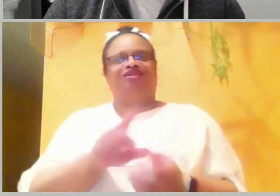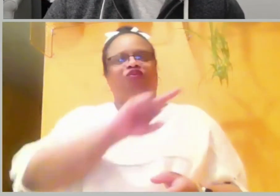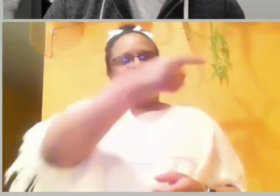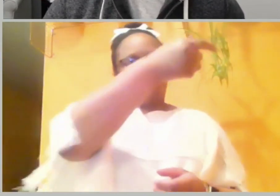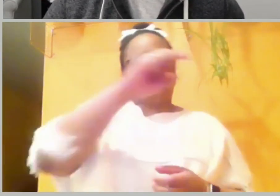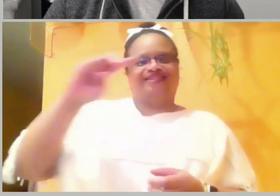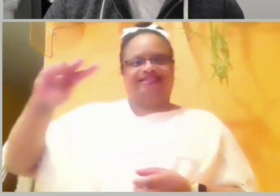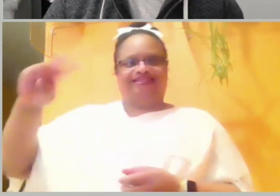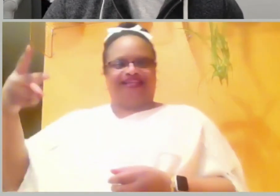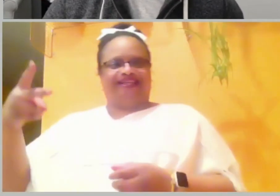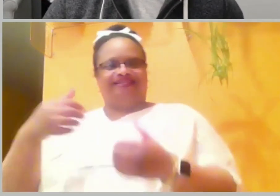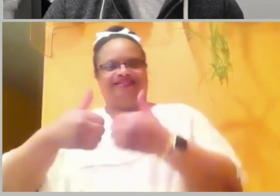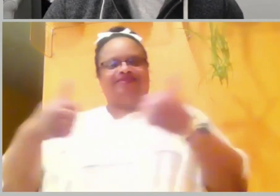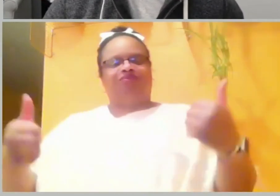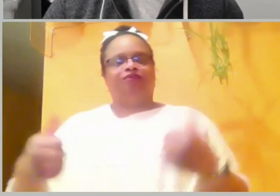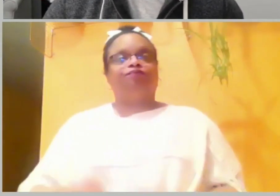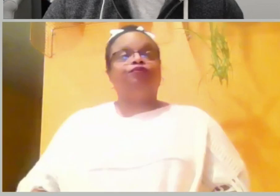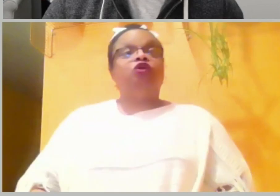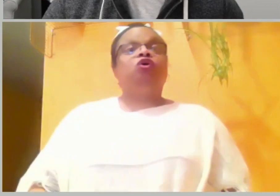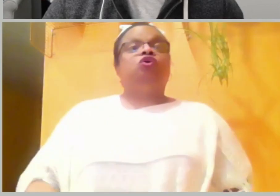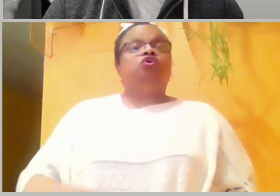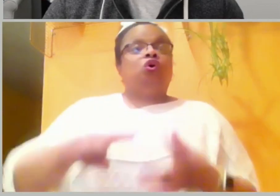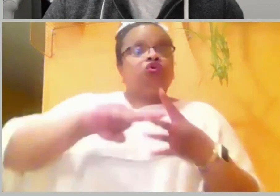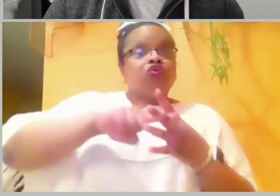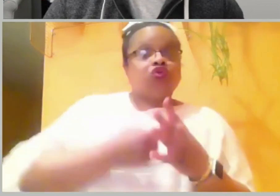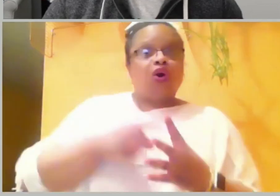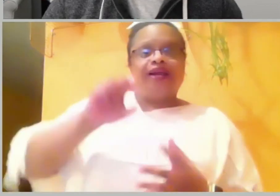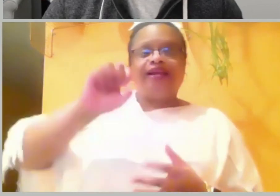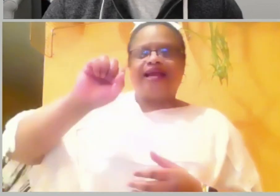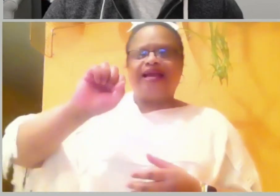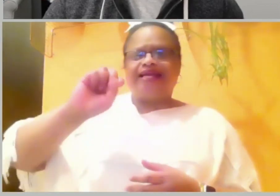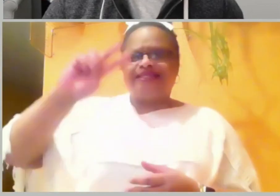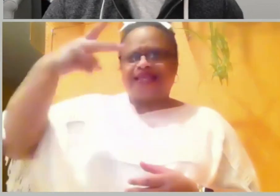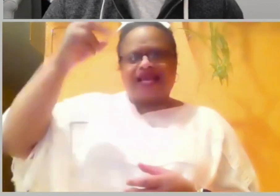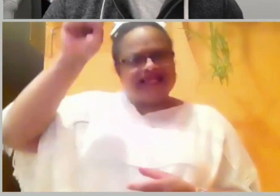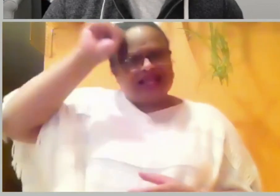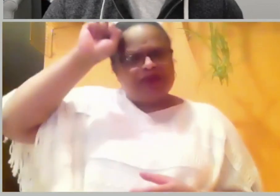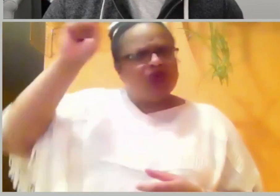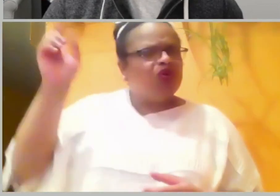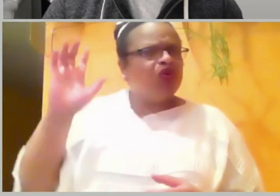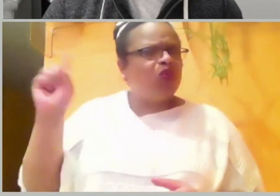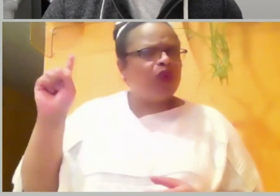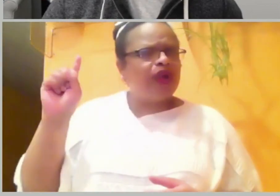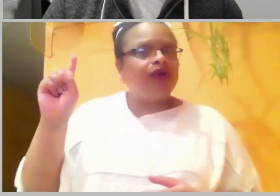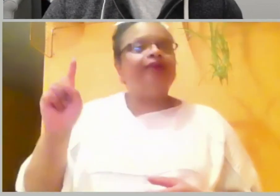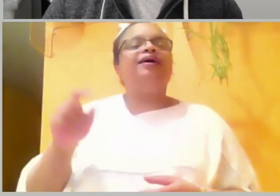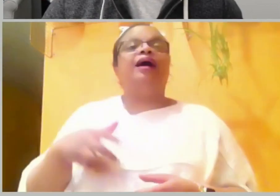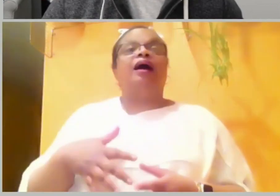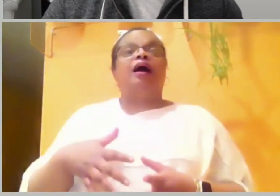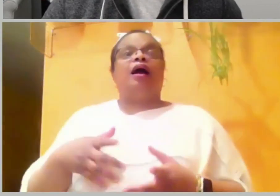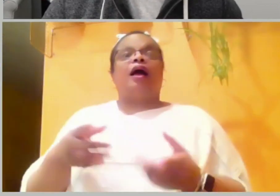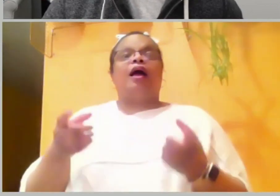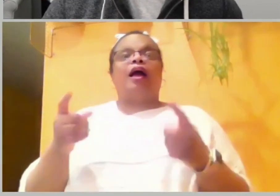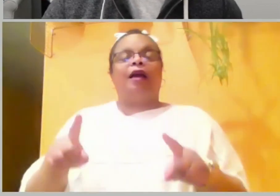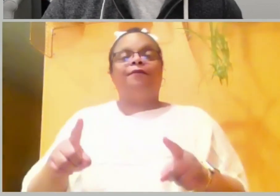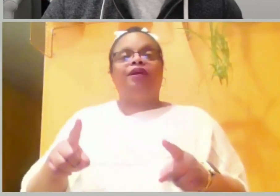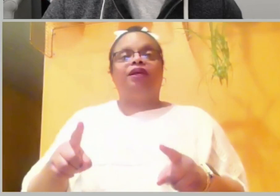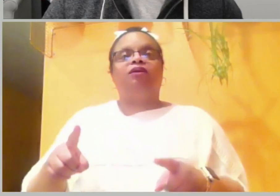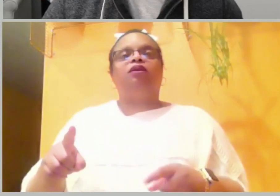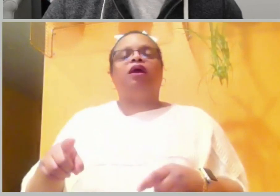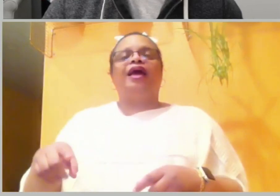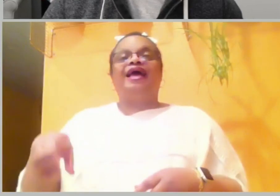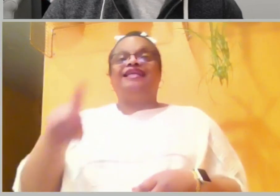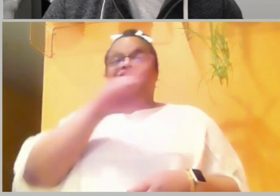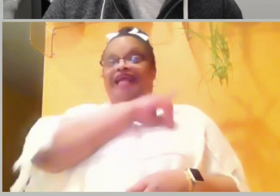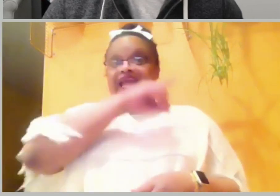about Saul's death. And David's reaction is not what you may have expected from a man who